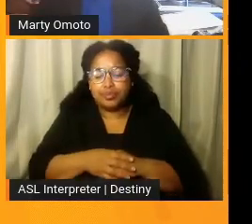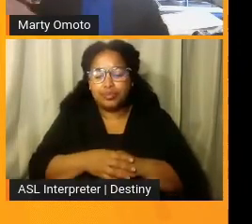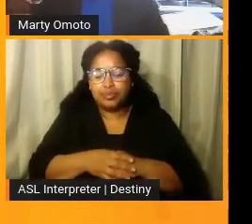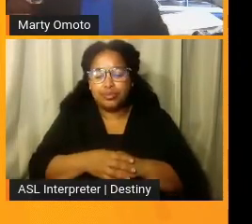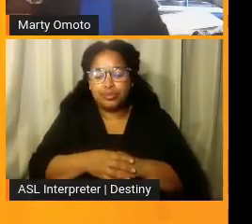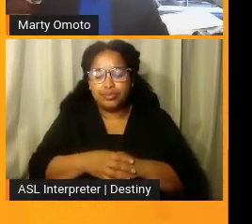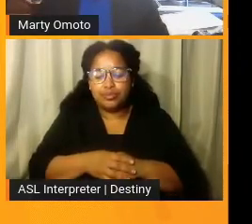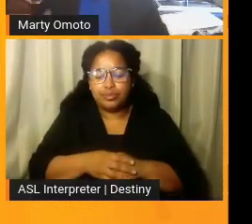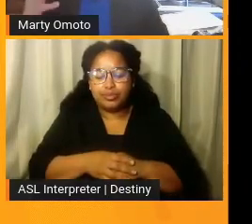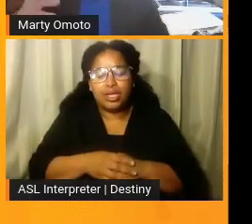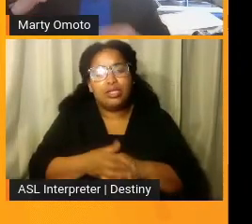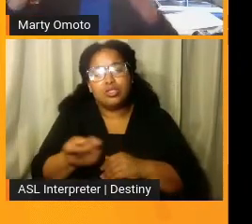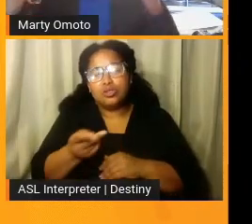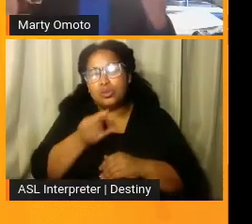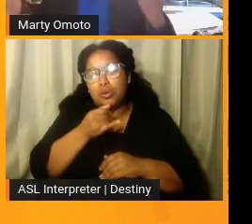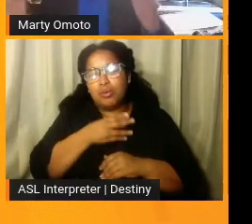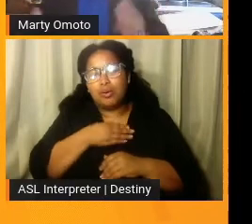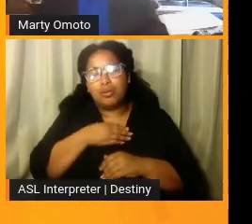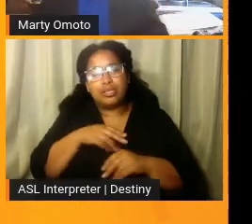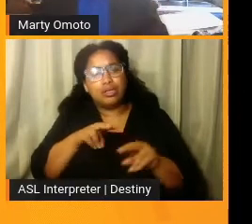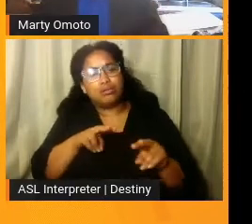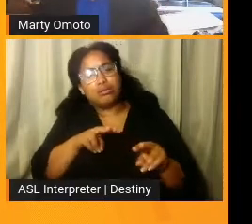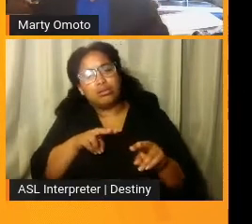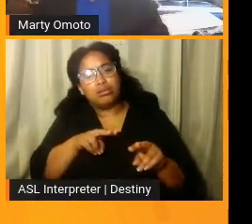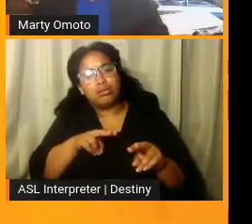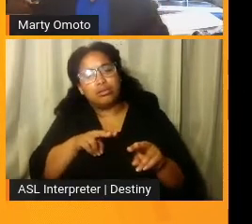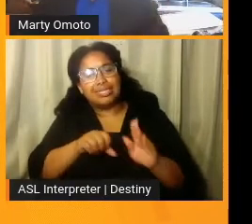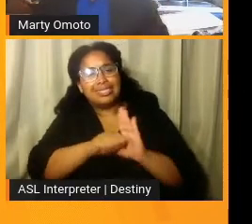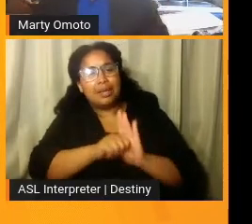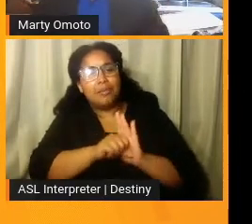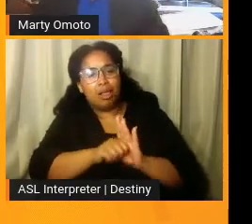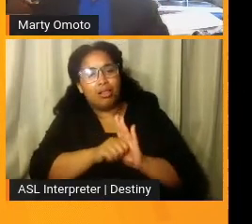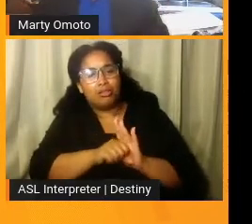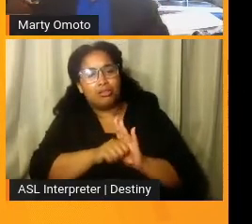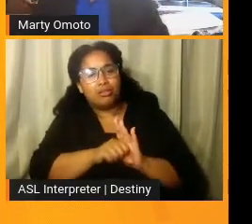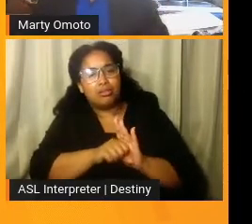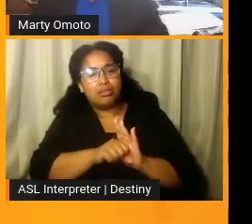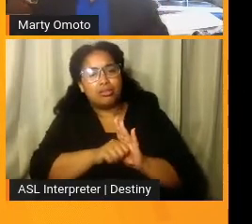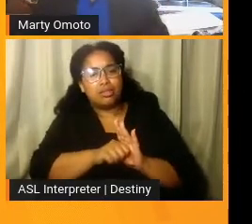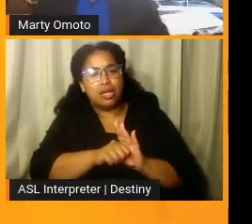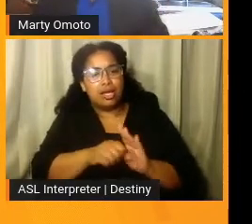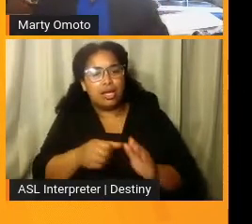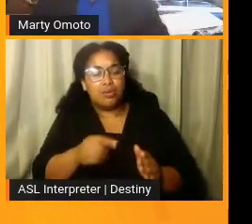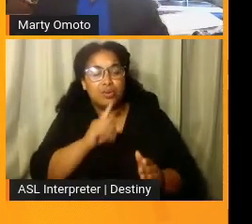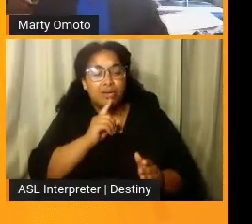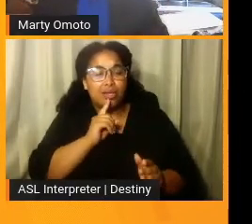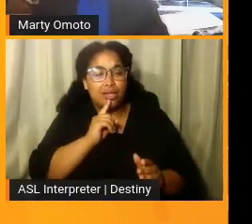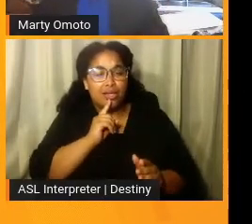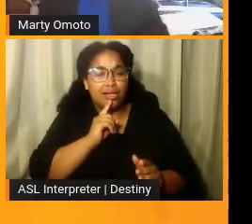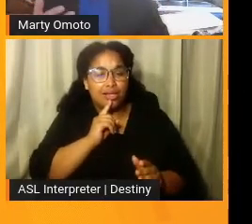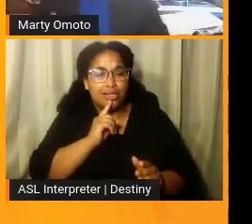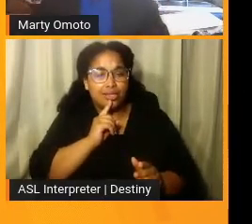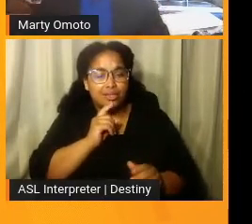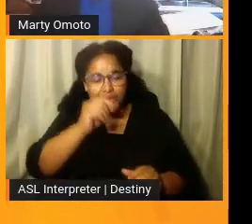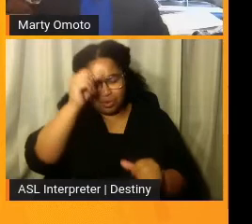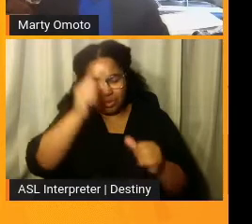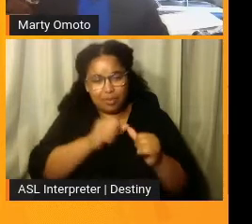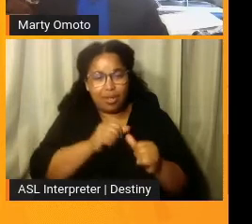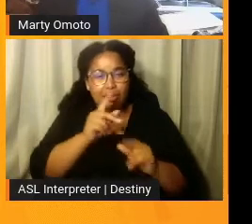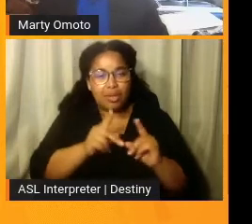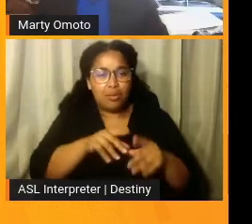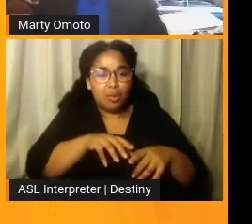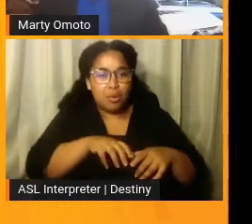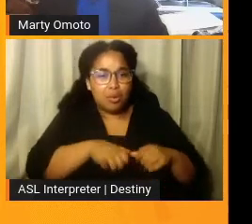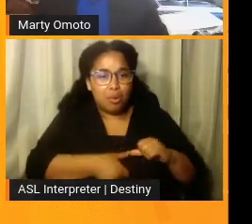know, some, we look at these two women and think of them as symbols. And the reminder is that the people who mourned her